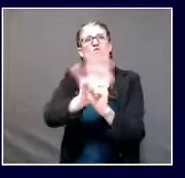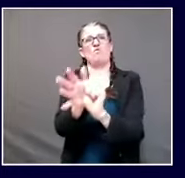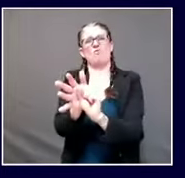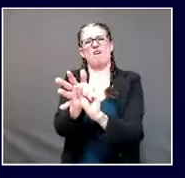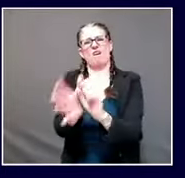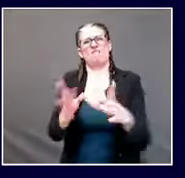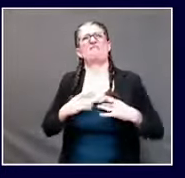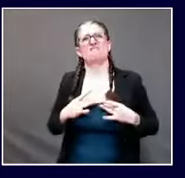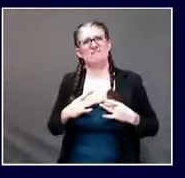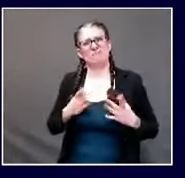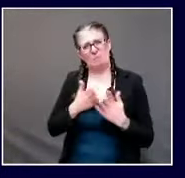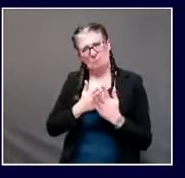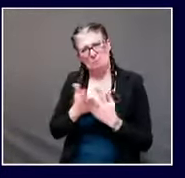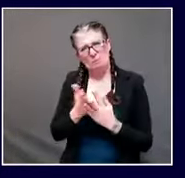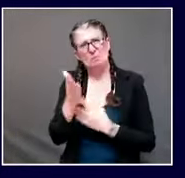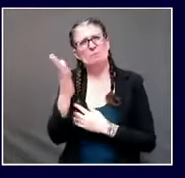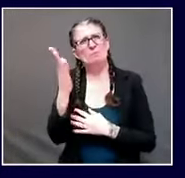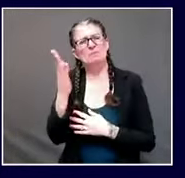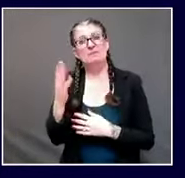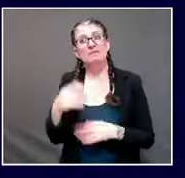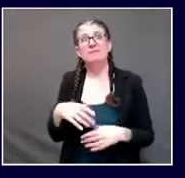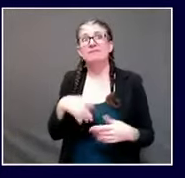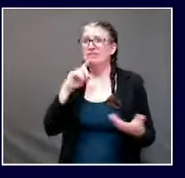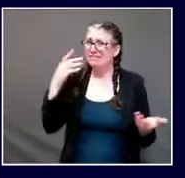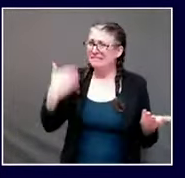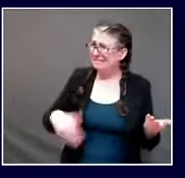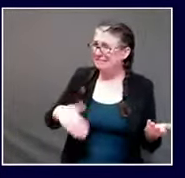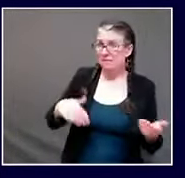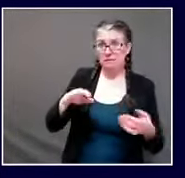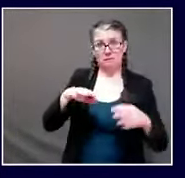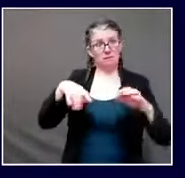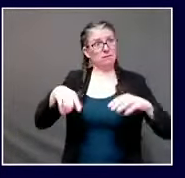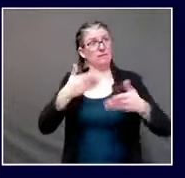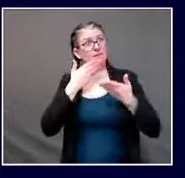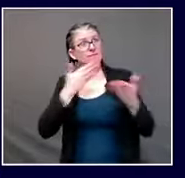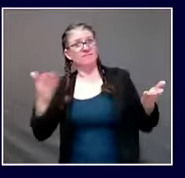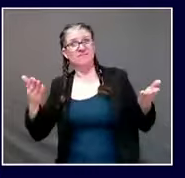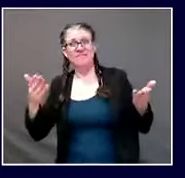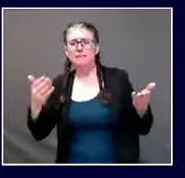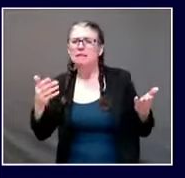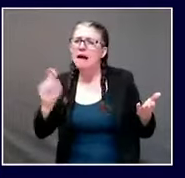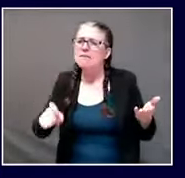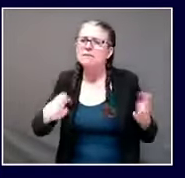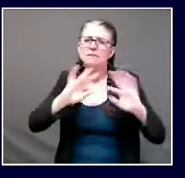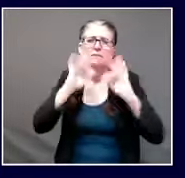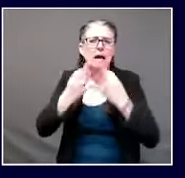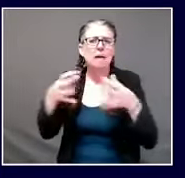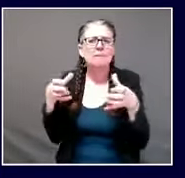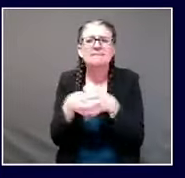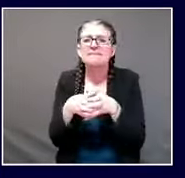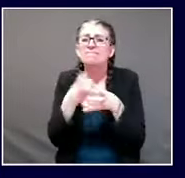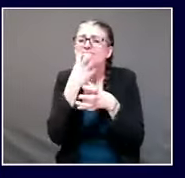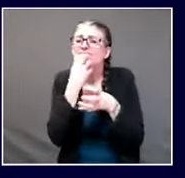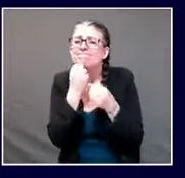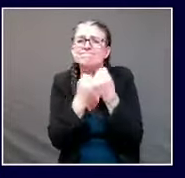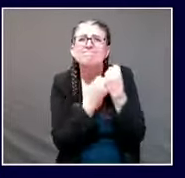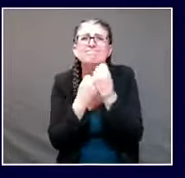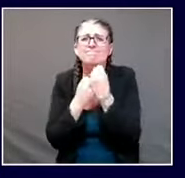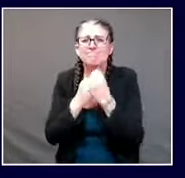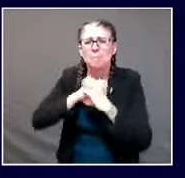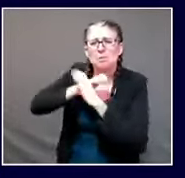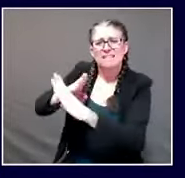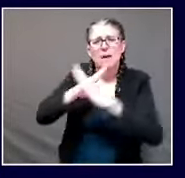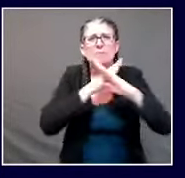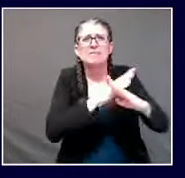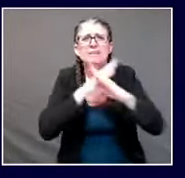gratitude and some in grief over the events of the last year. Maine people have always taken care of each other, no matter what. And today and this